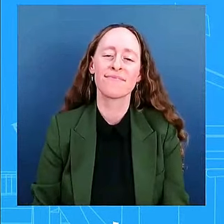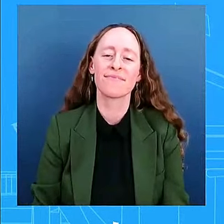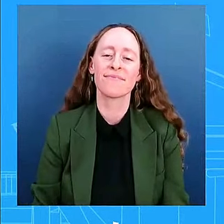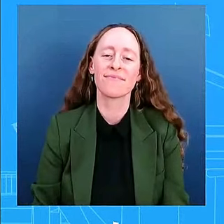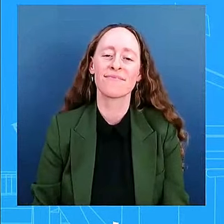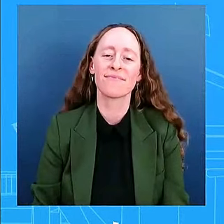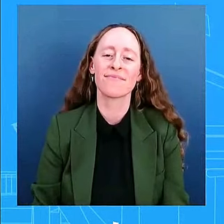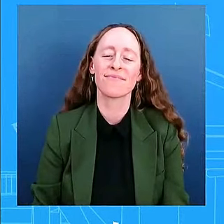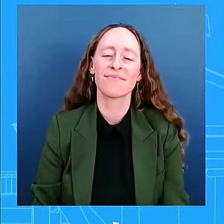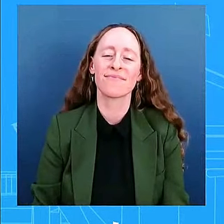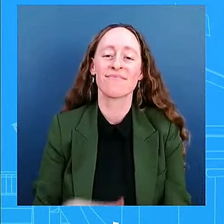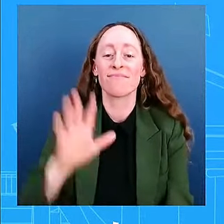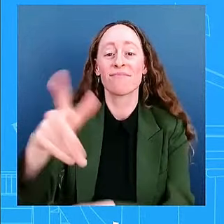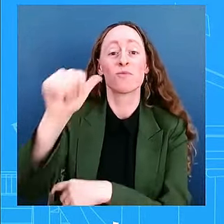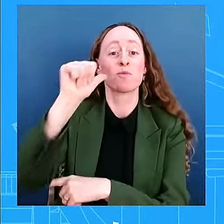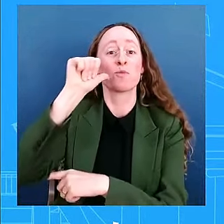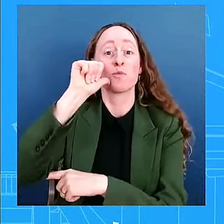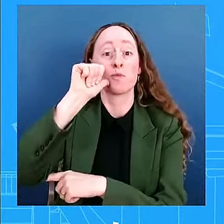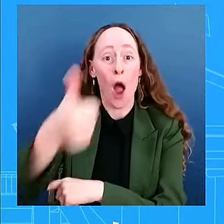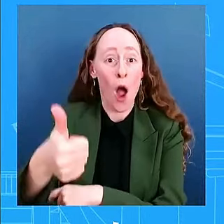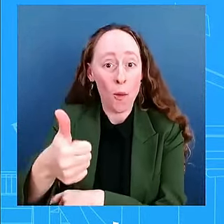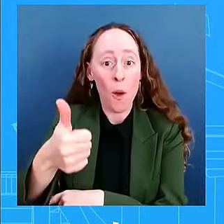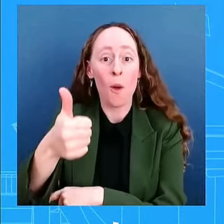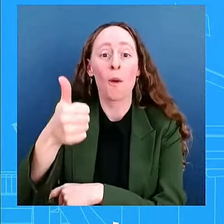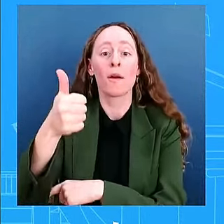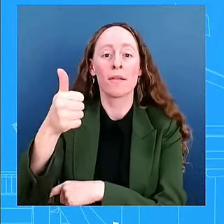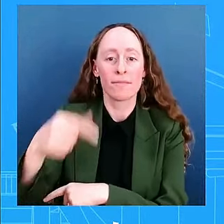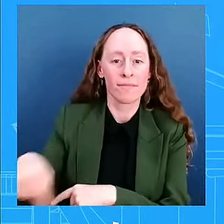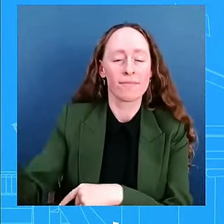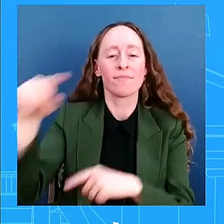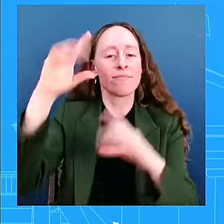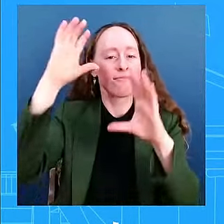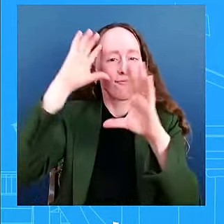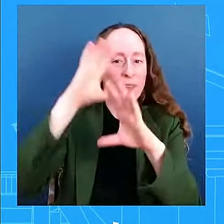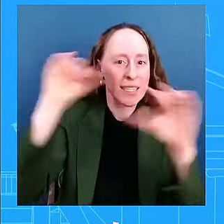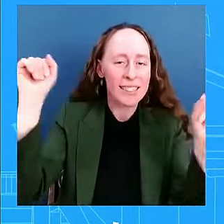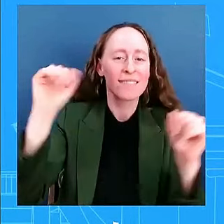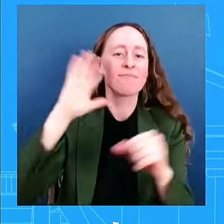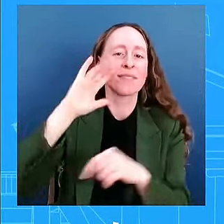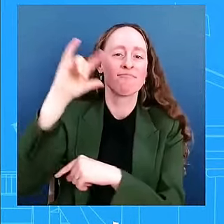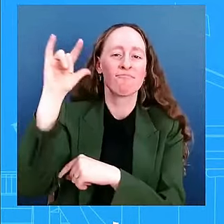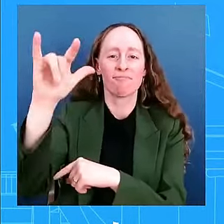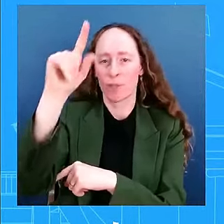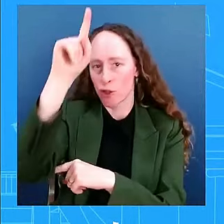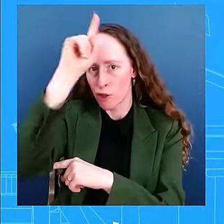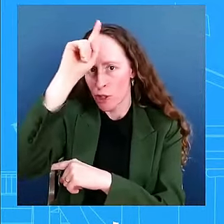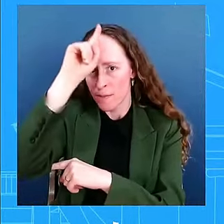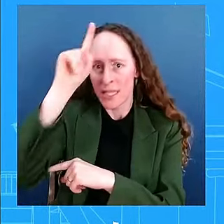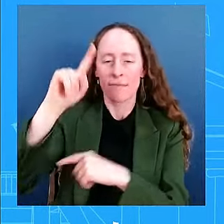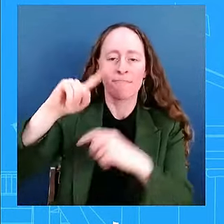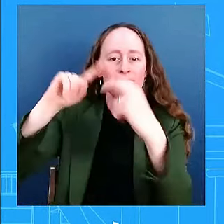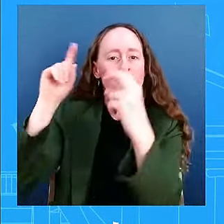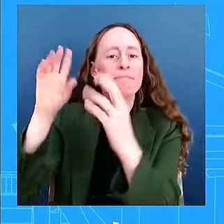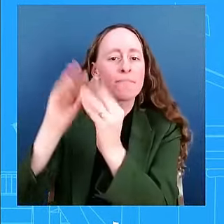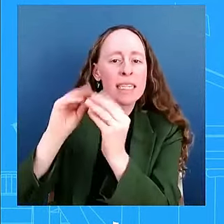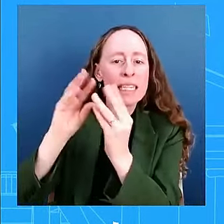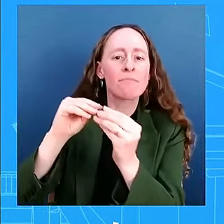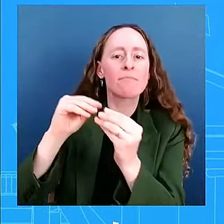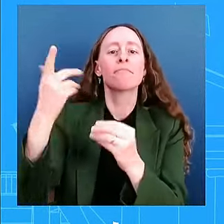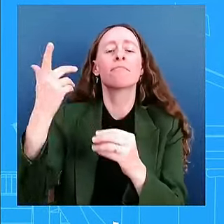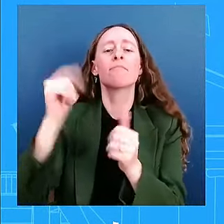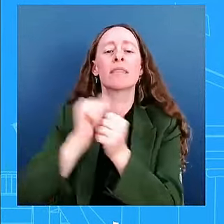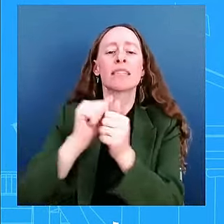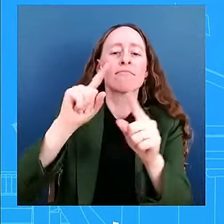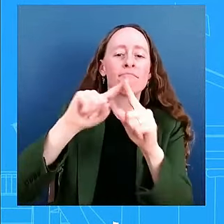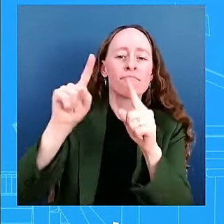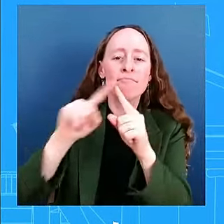leaders, President Steinmeier and Chancellor Schultz, underscoring the strong relationship that the United States